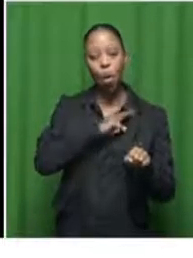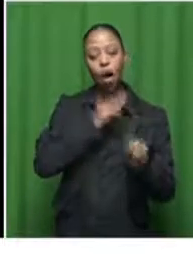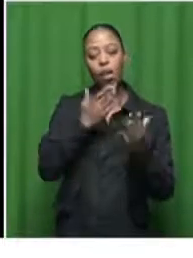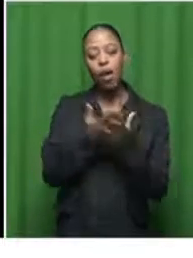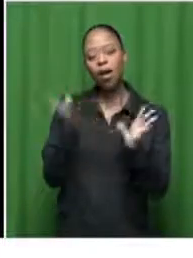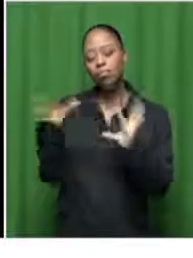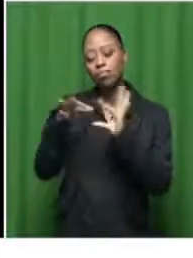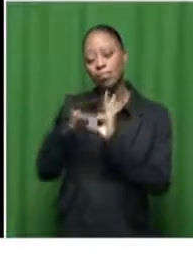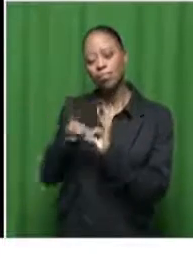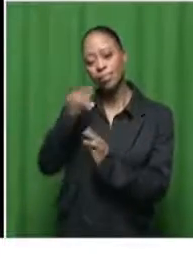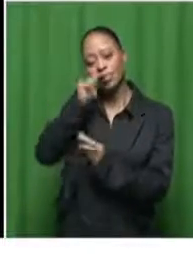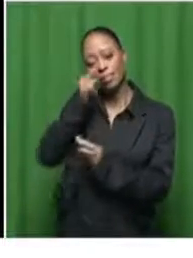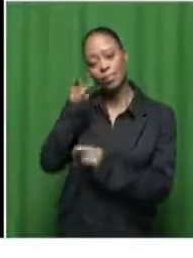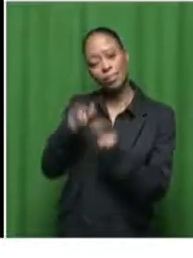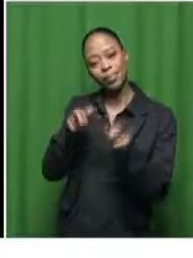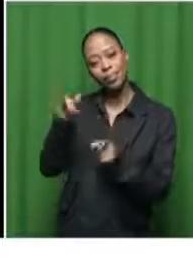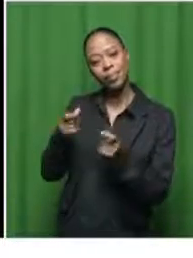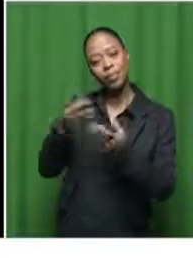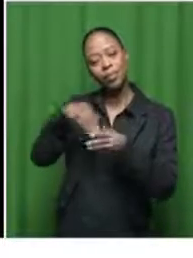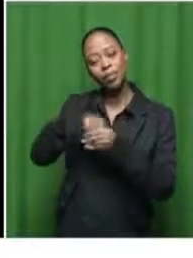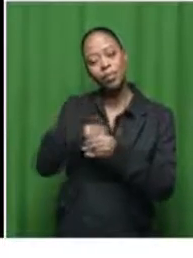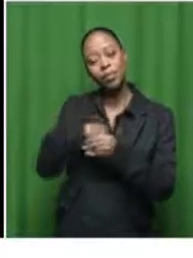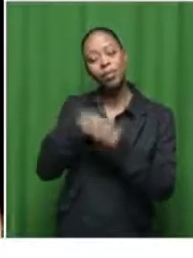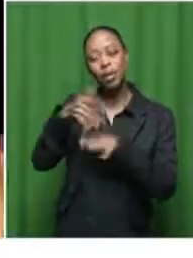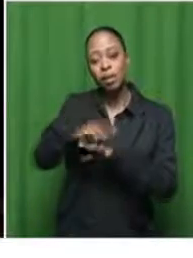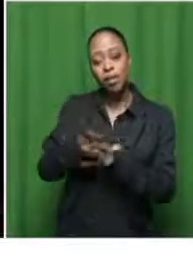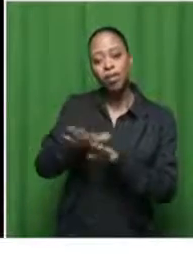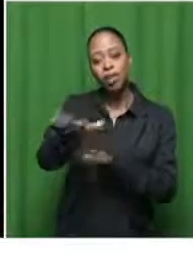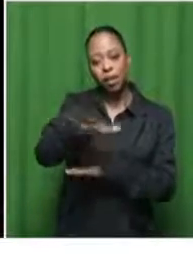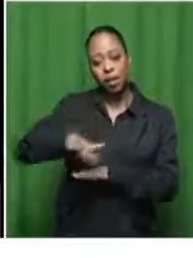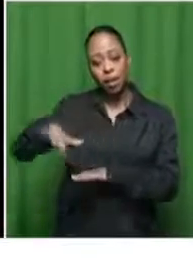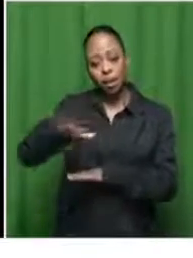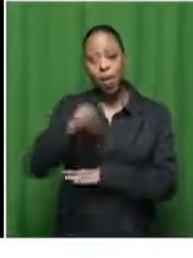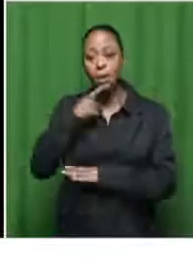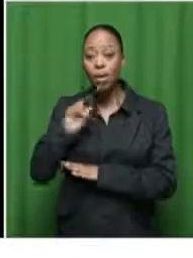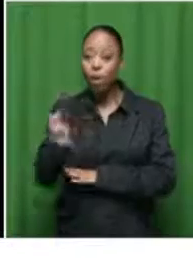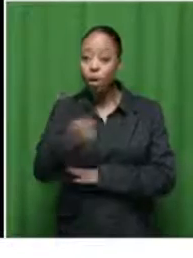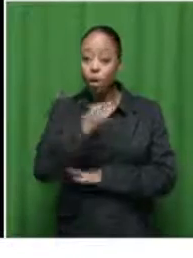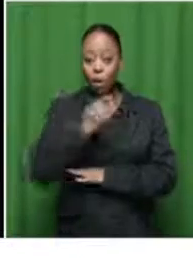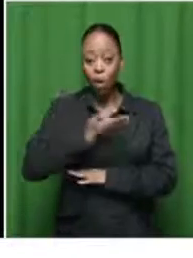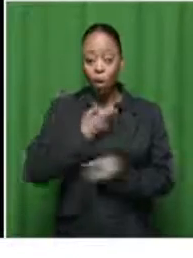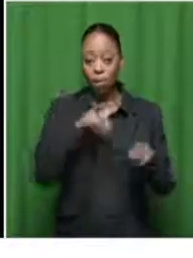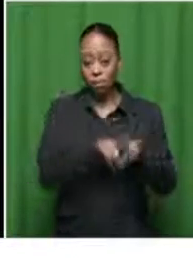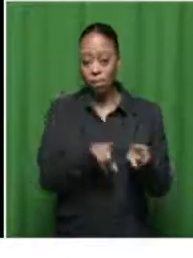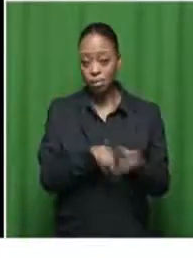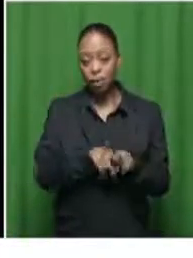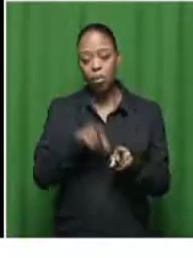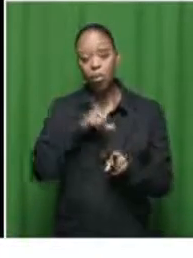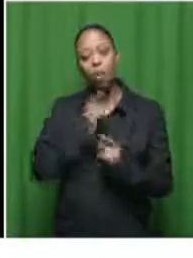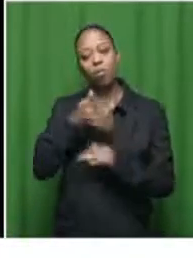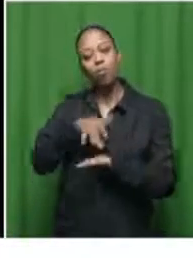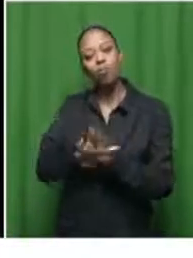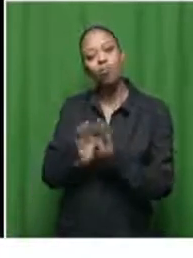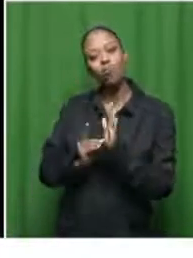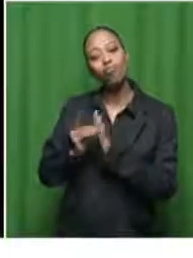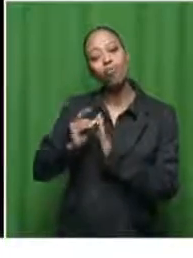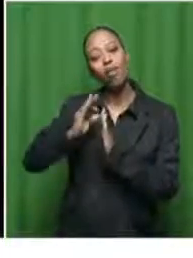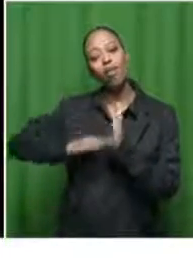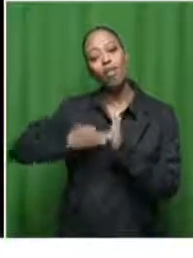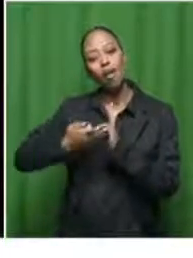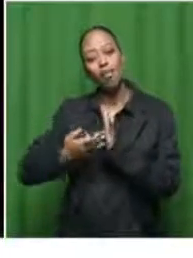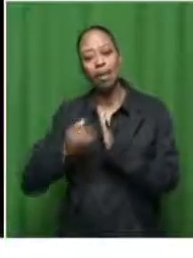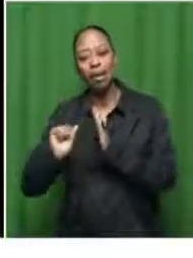poor to create inclusive cities we say we want cities for all with an integrated development framework